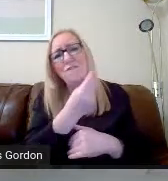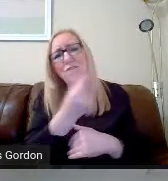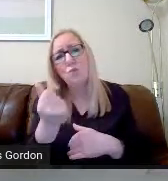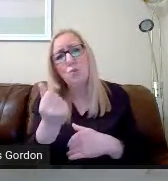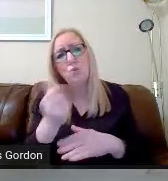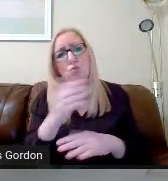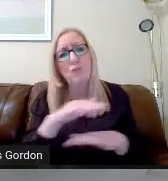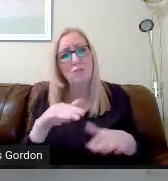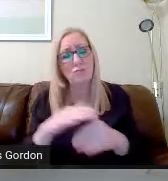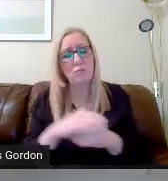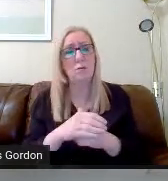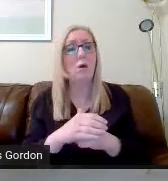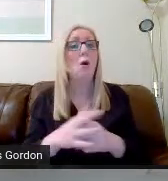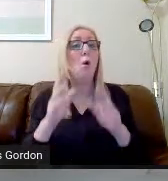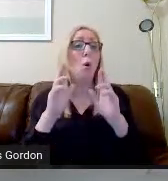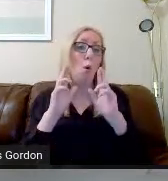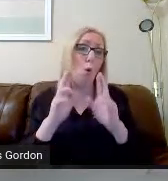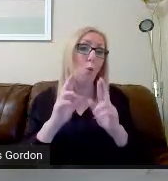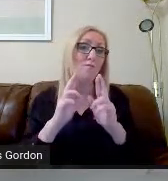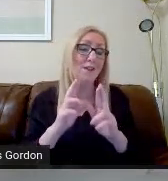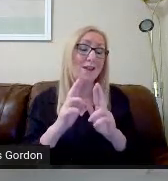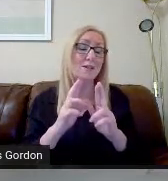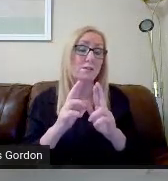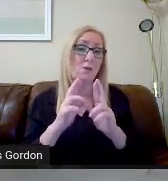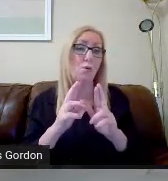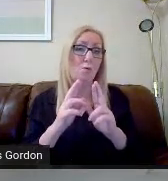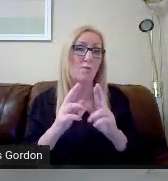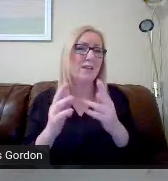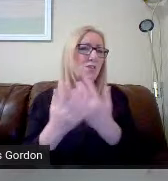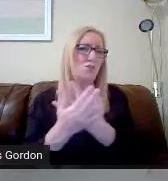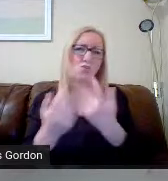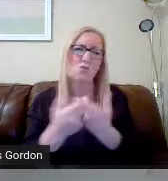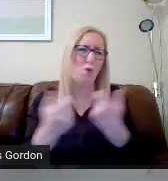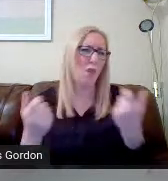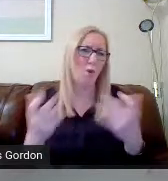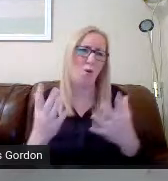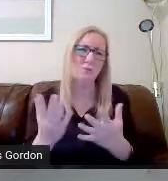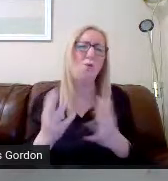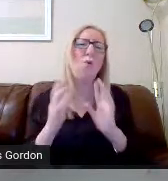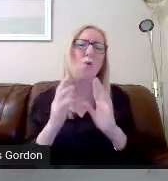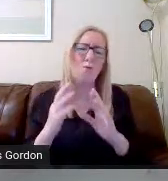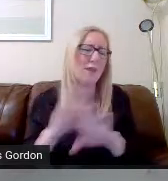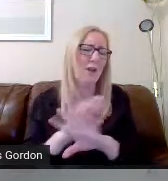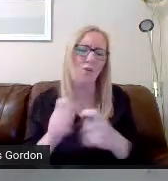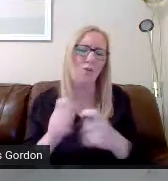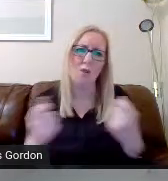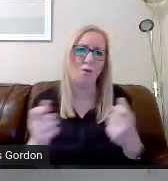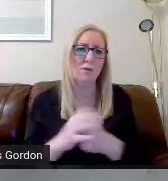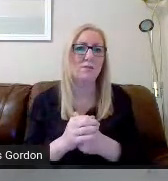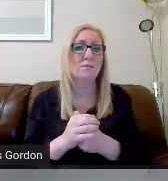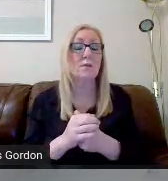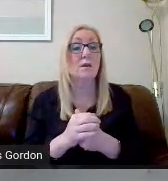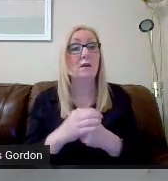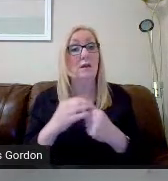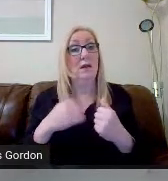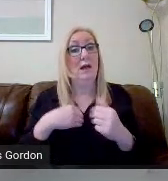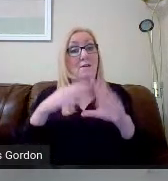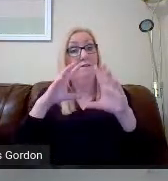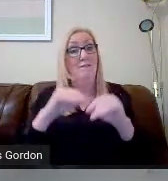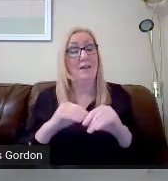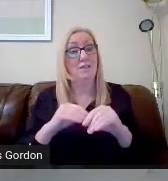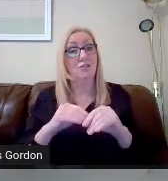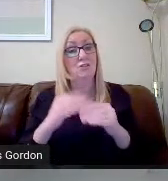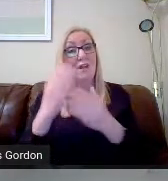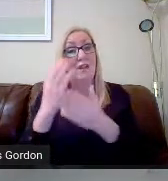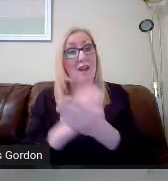hopefully, you know, not too many. I have just finished putting in place the curriculum for fourth